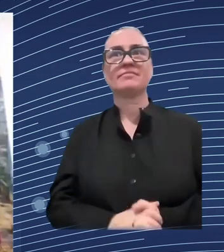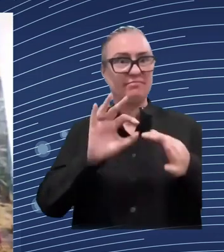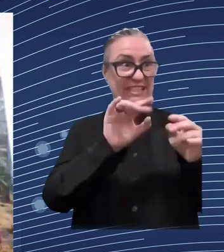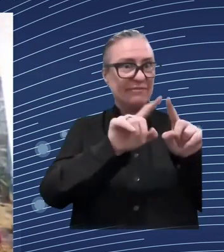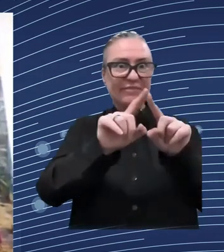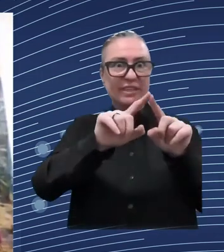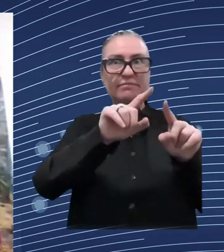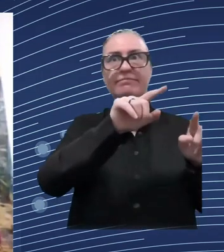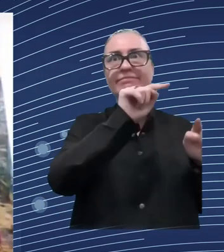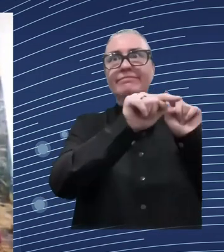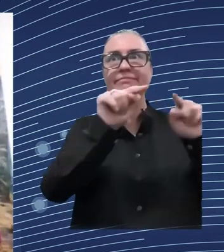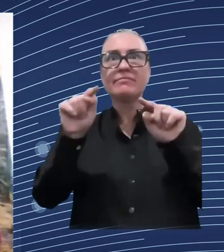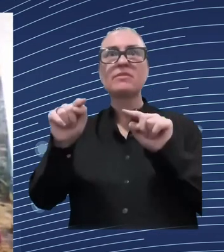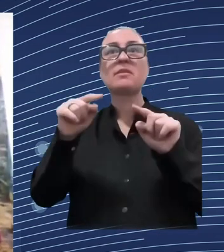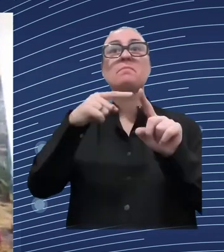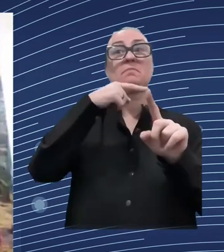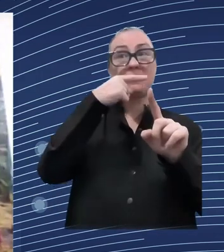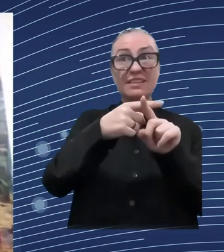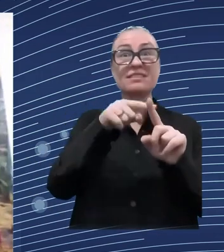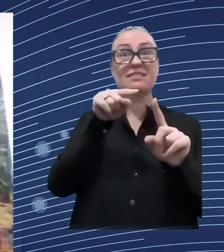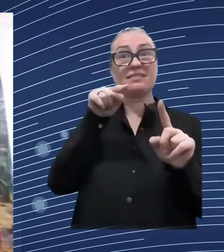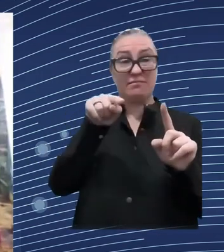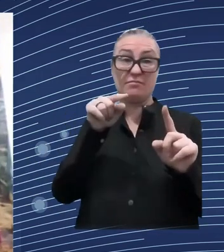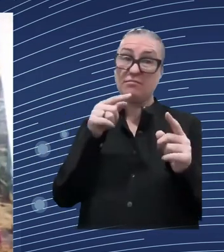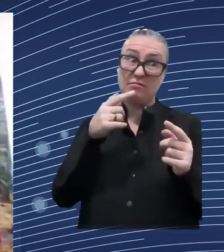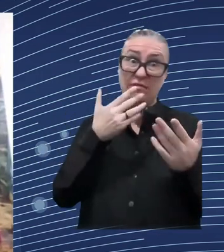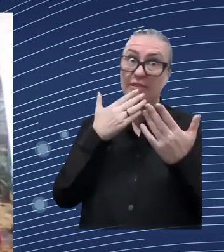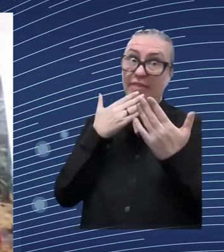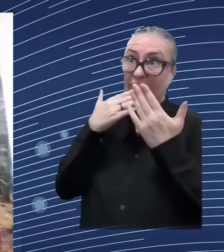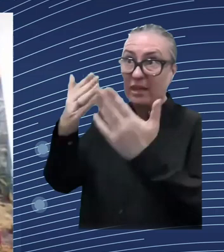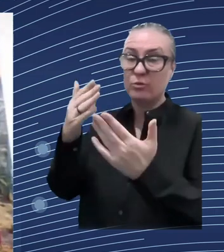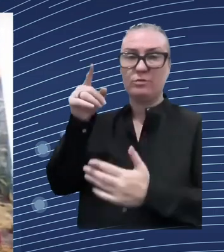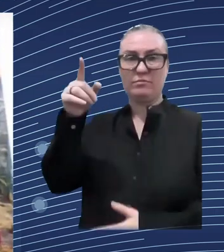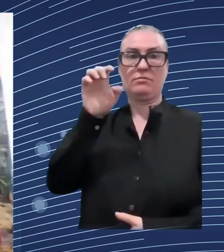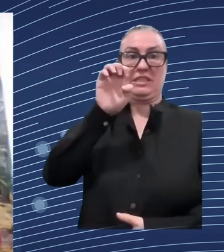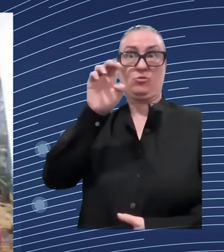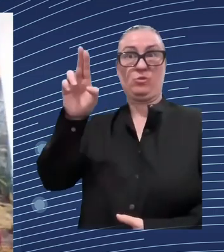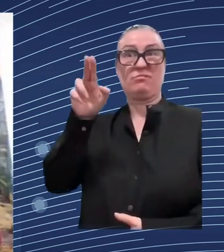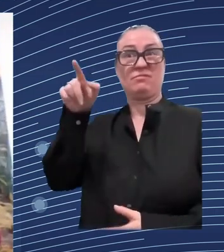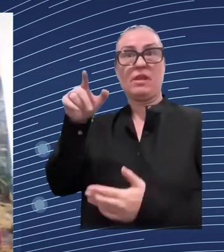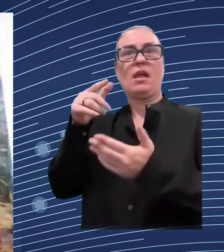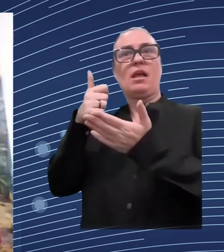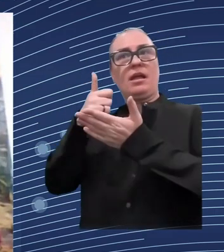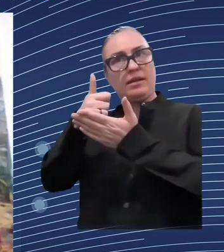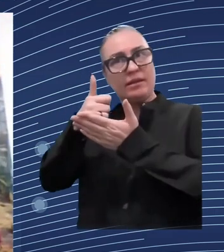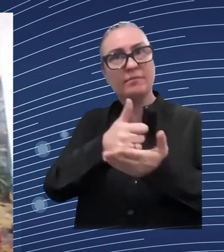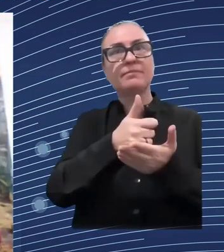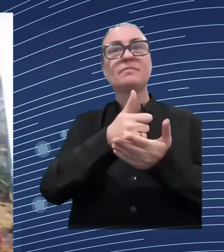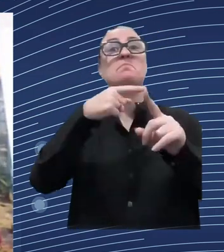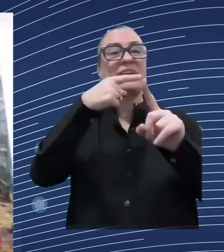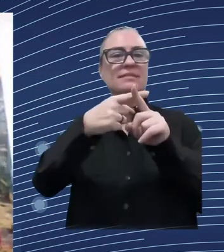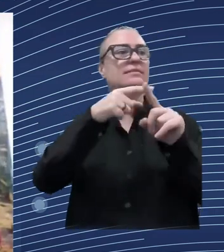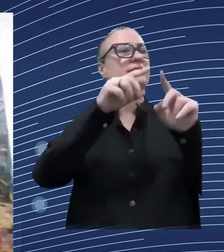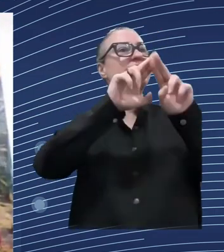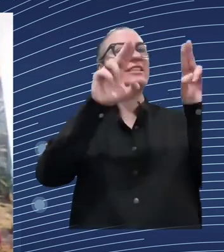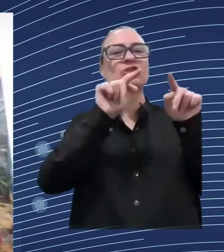this is the best practice also for some new countries and we can share this like experience and we are open to